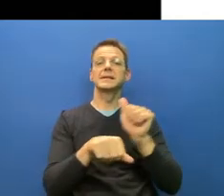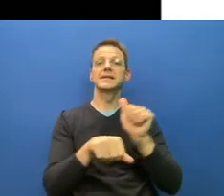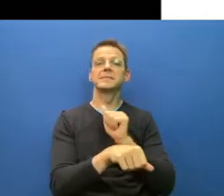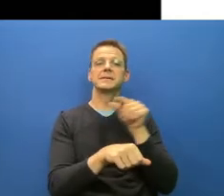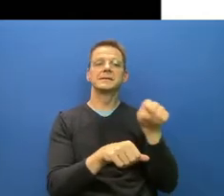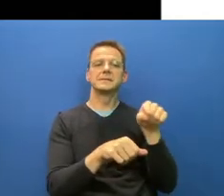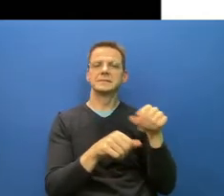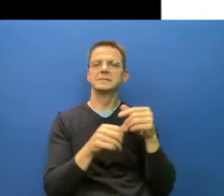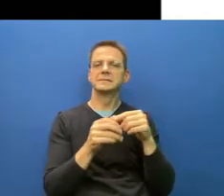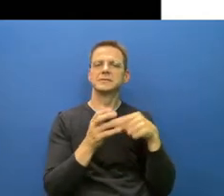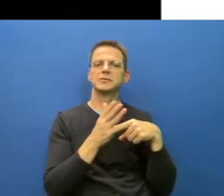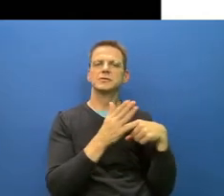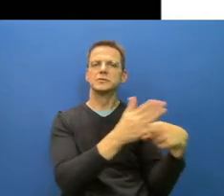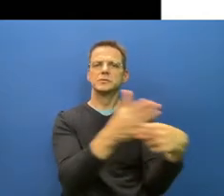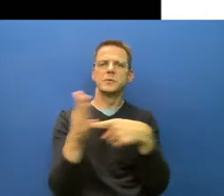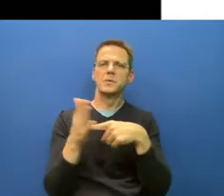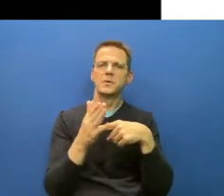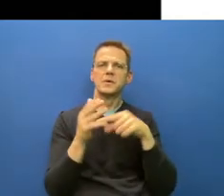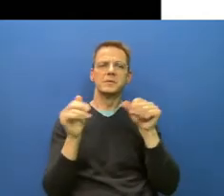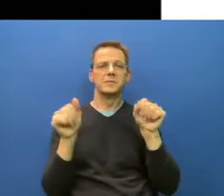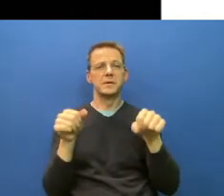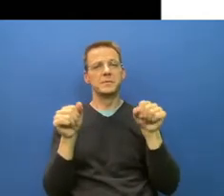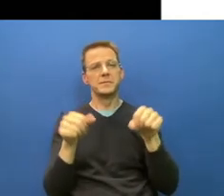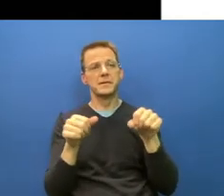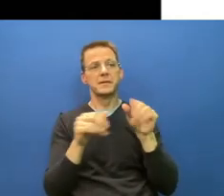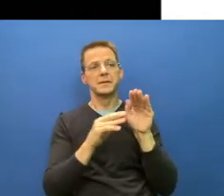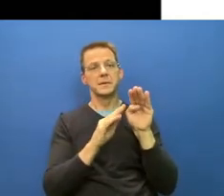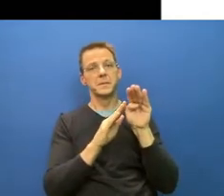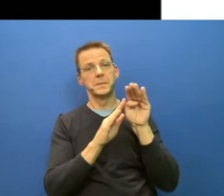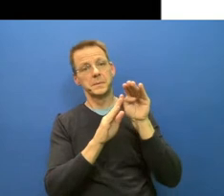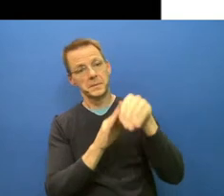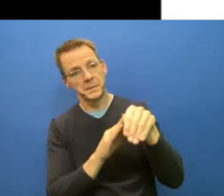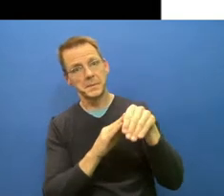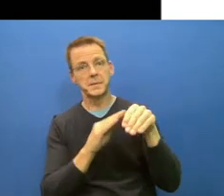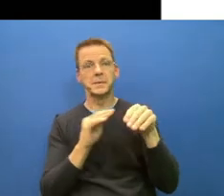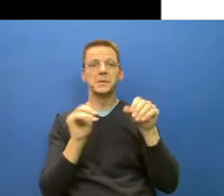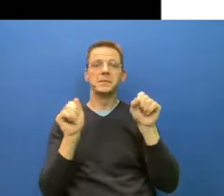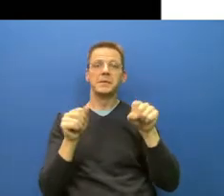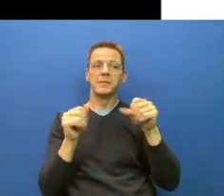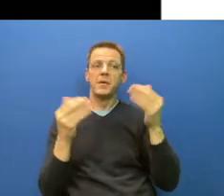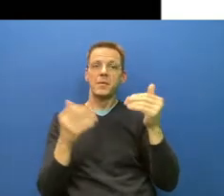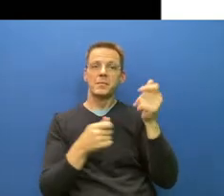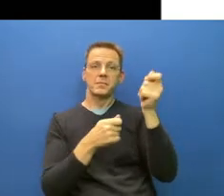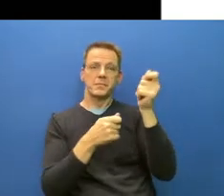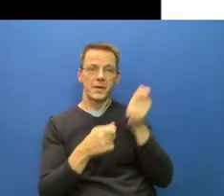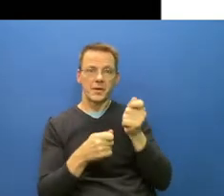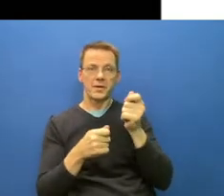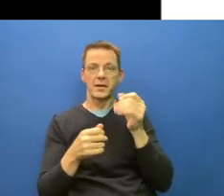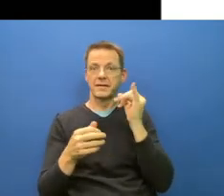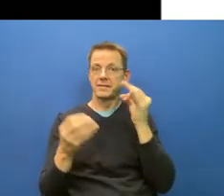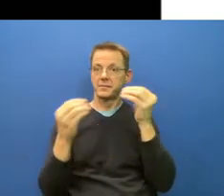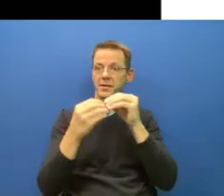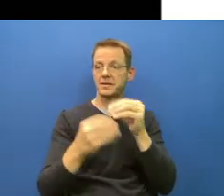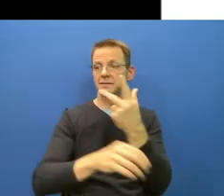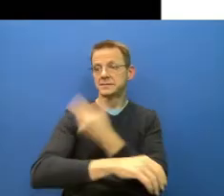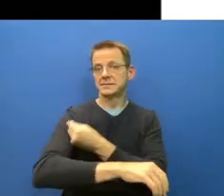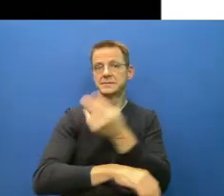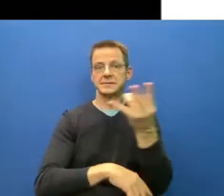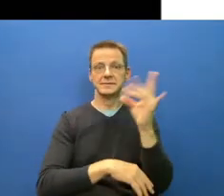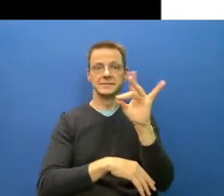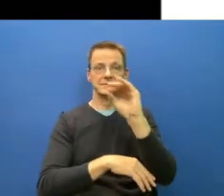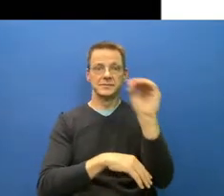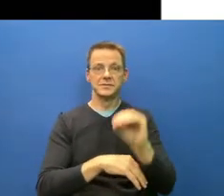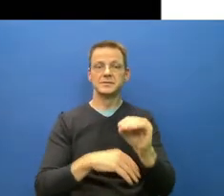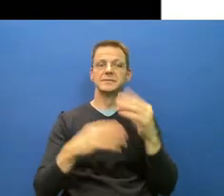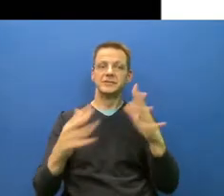vaccination, with the 68% people fully vaccinated, with very, very delicate public health measures. We have testing,